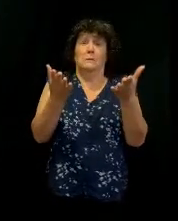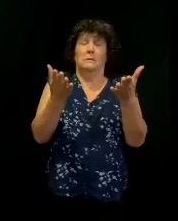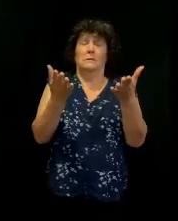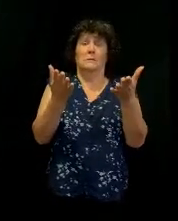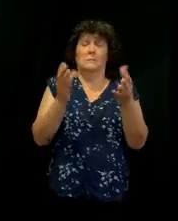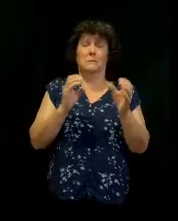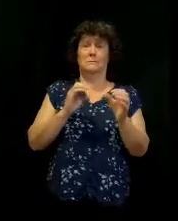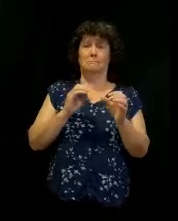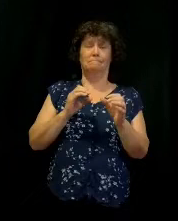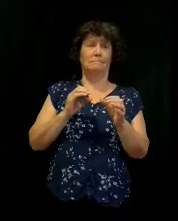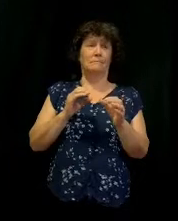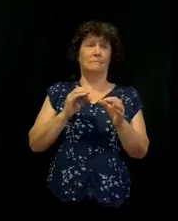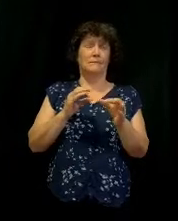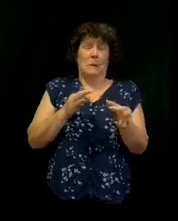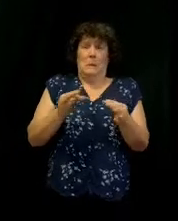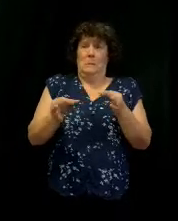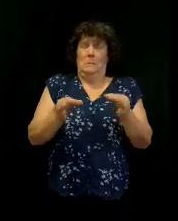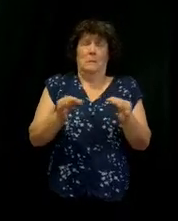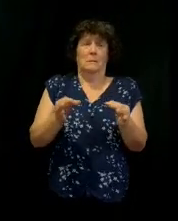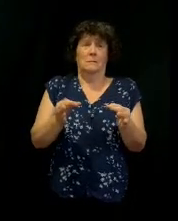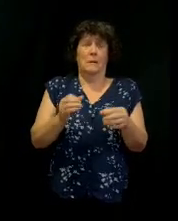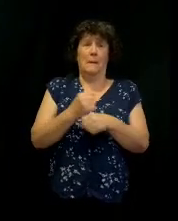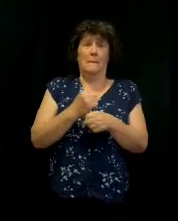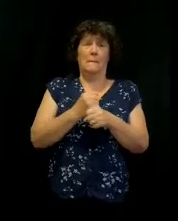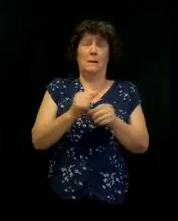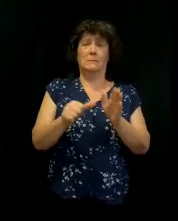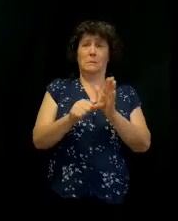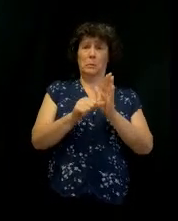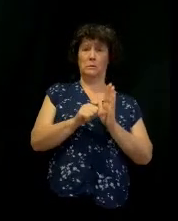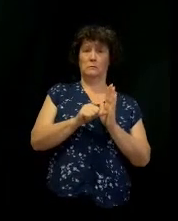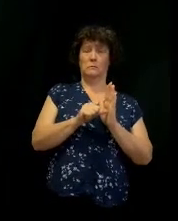It impresses us. It makes impression on us.